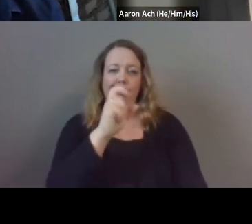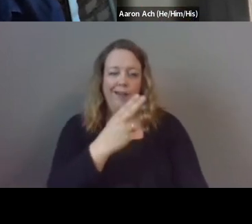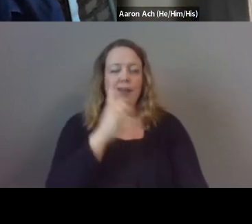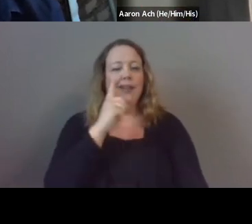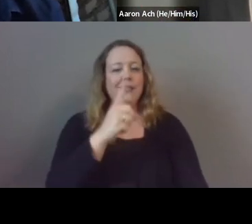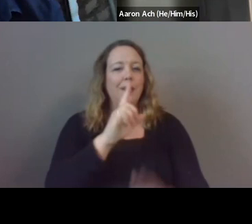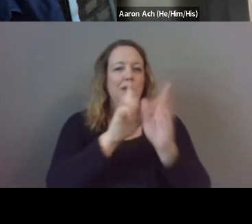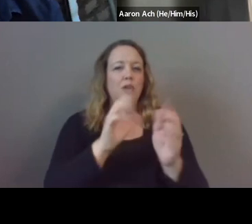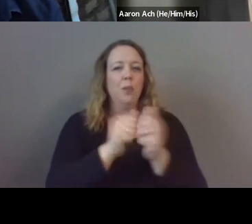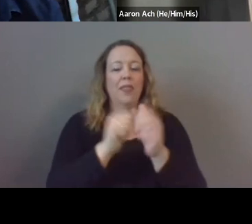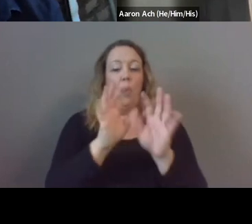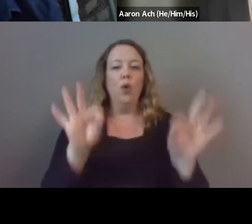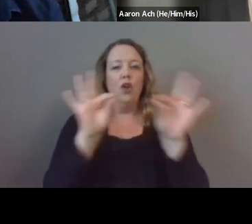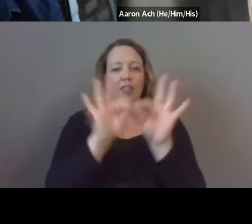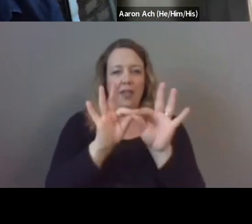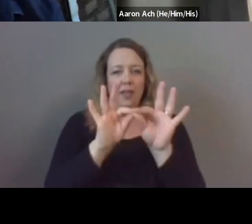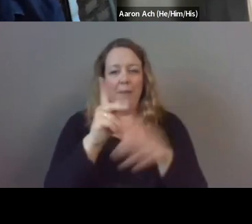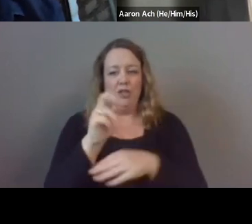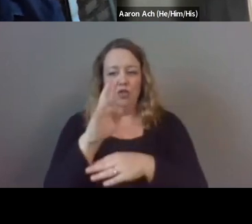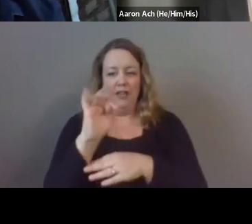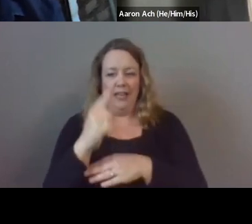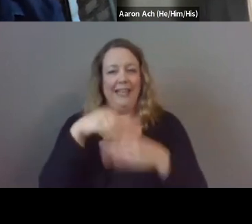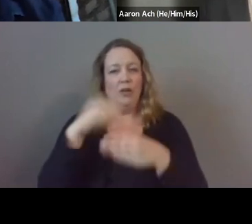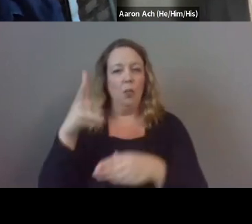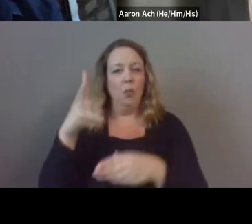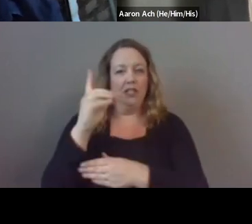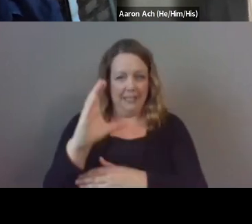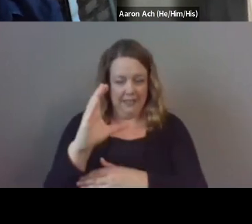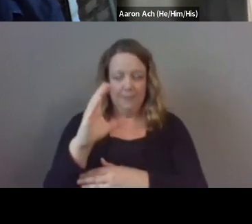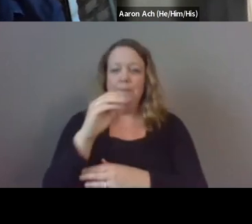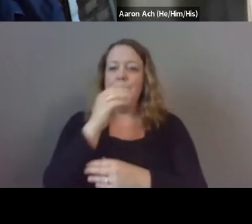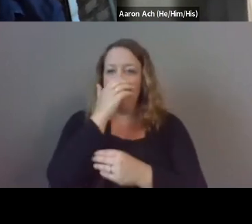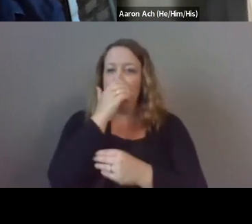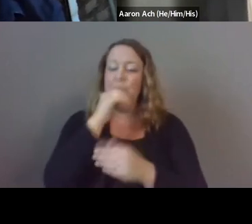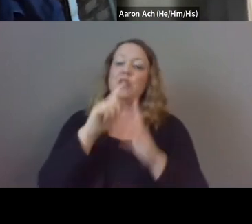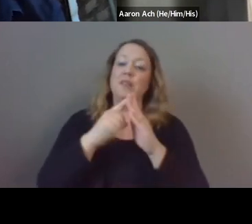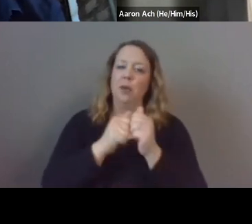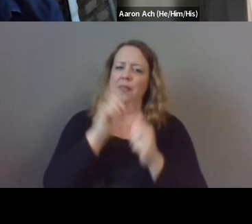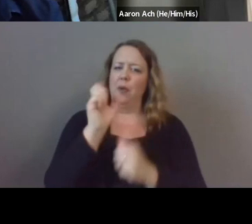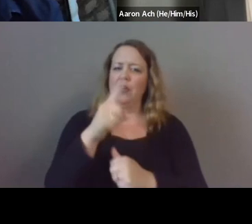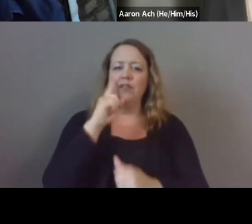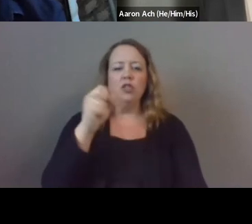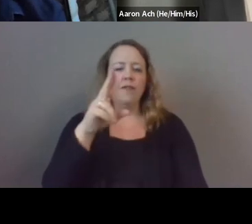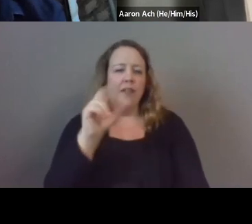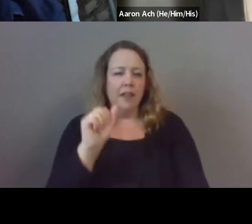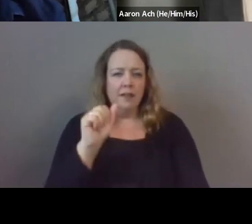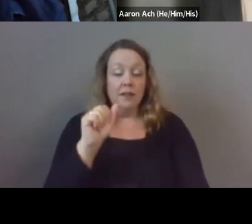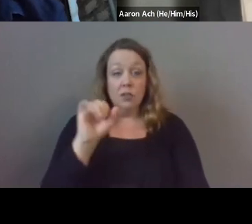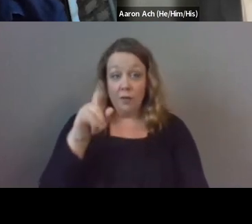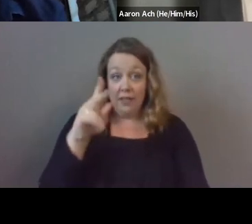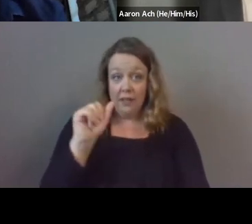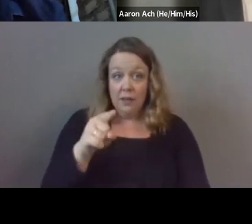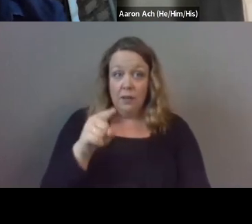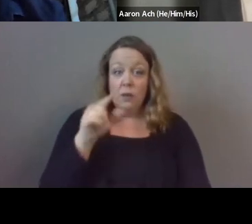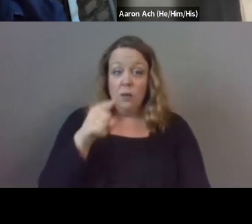in washington dc um so i'm going to start with a question for sophia sophia not only do you serve